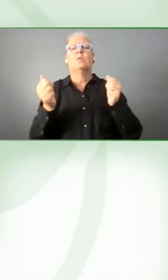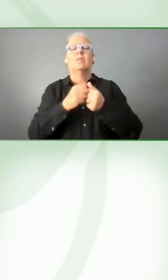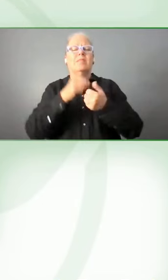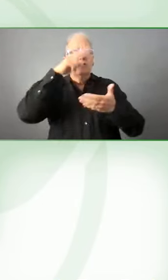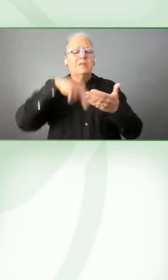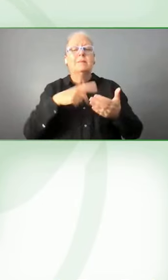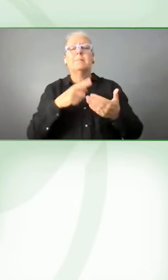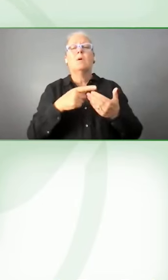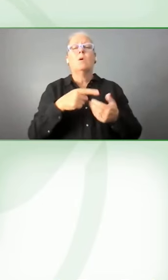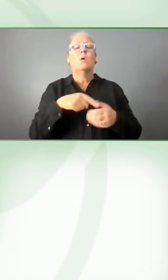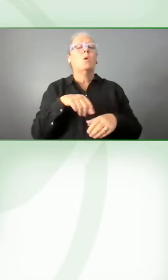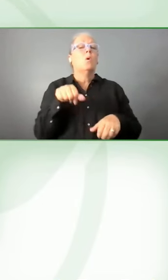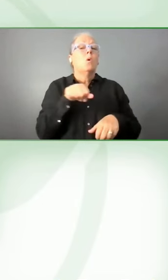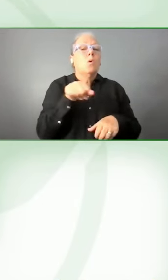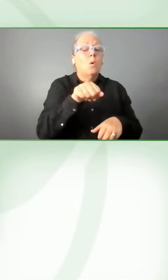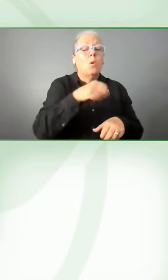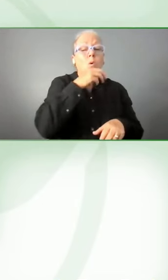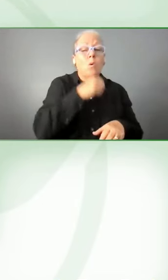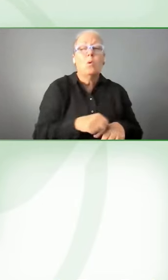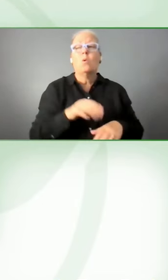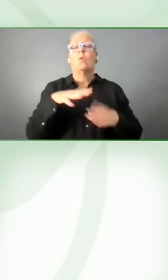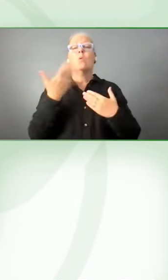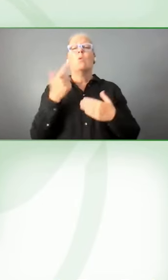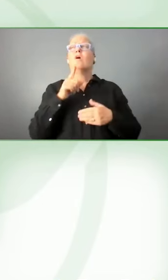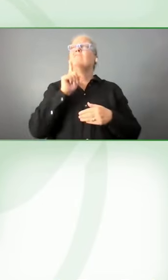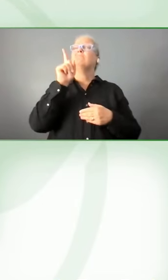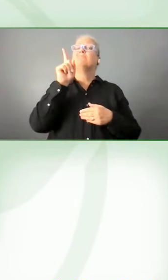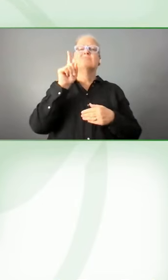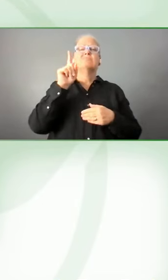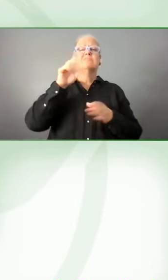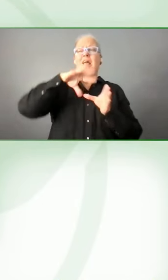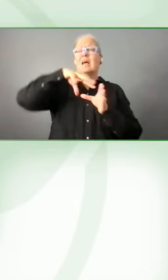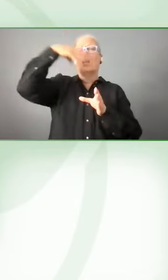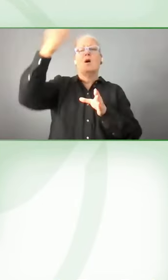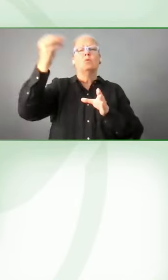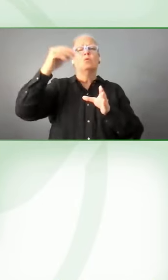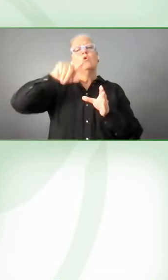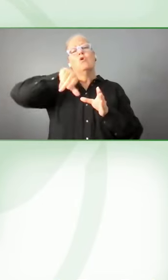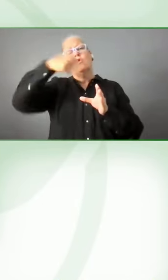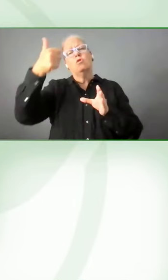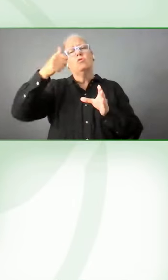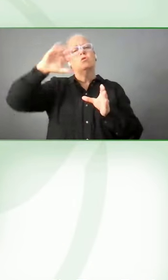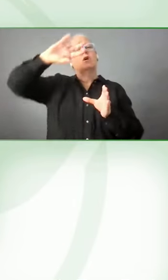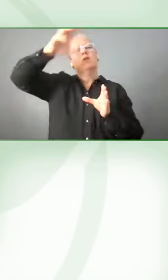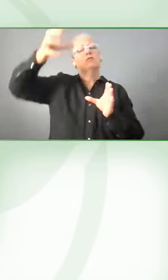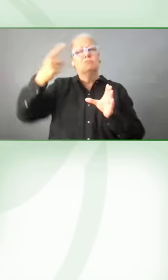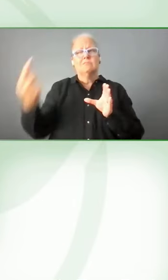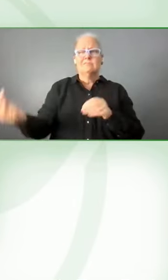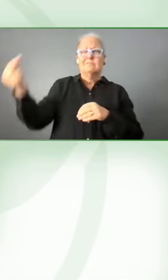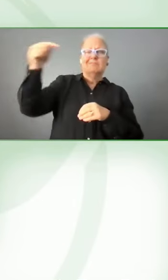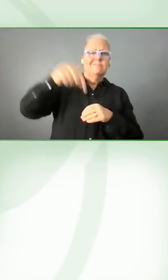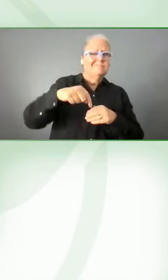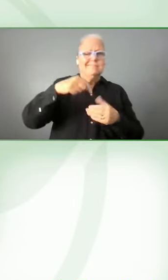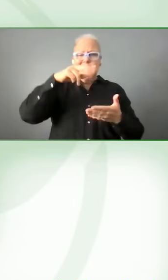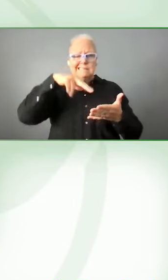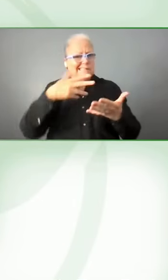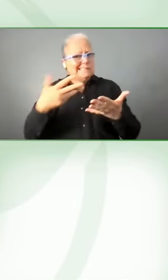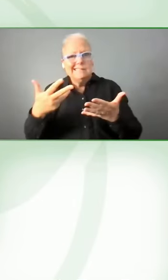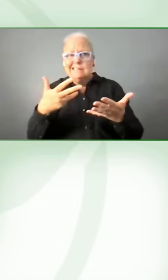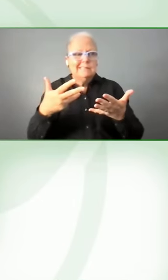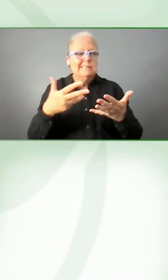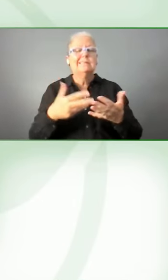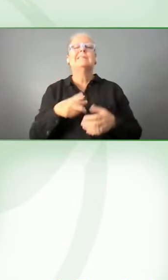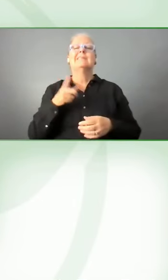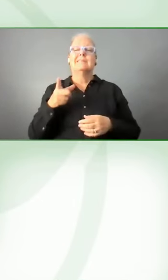many people that, uh, can have these difficulties, but, we consider that is it to read is a key for accessibility